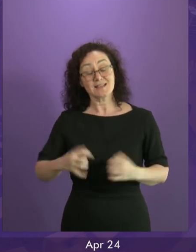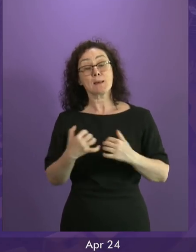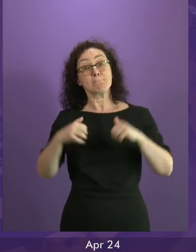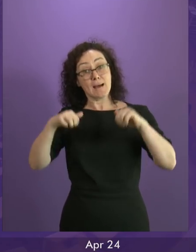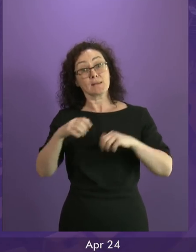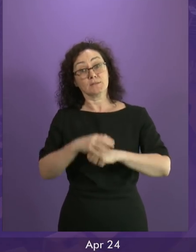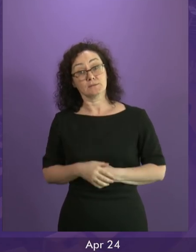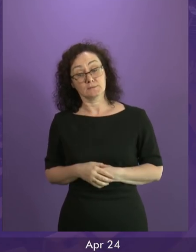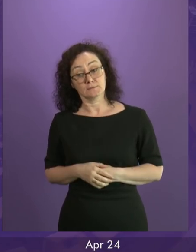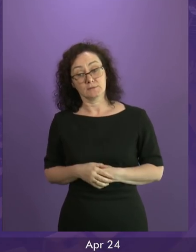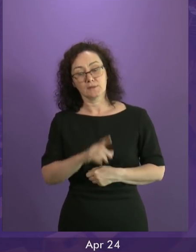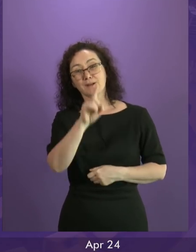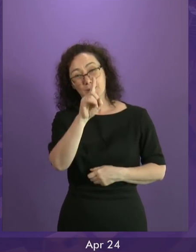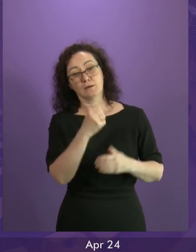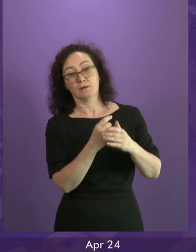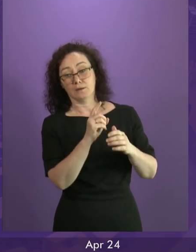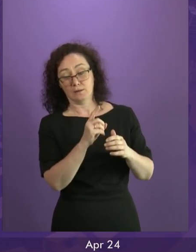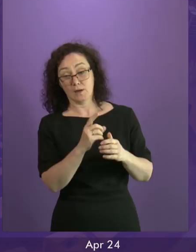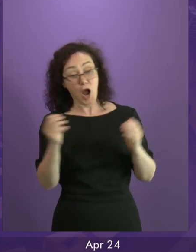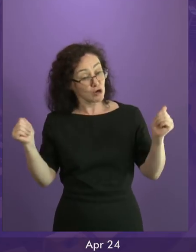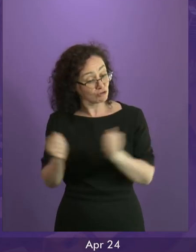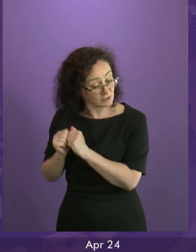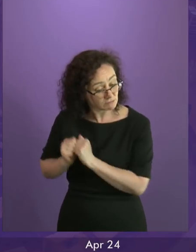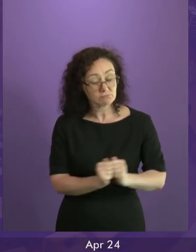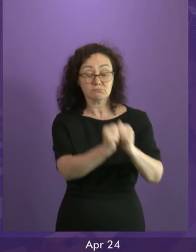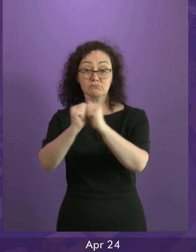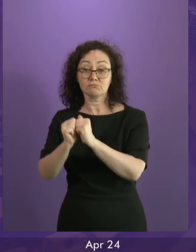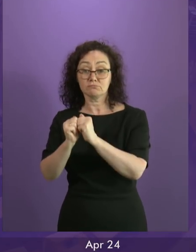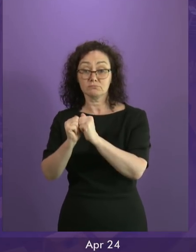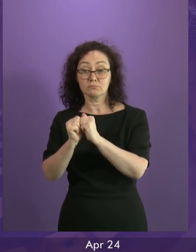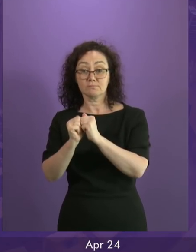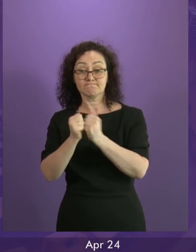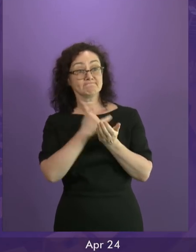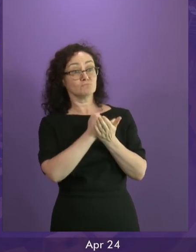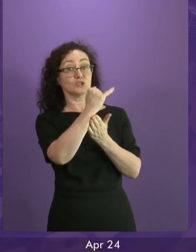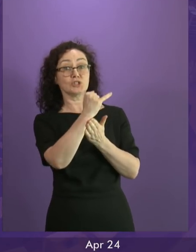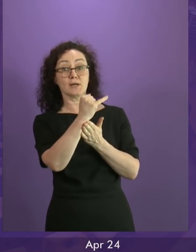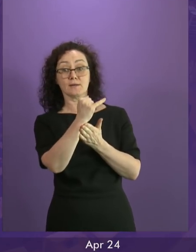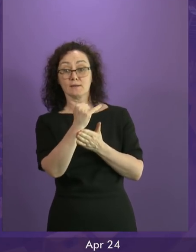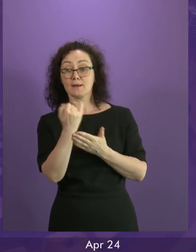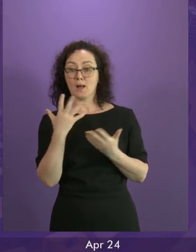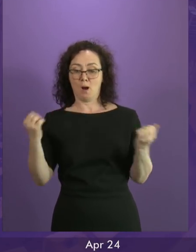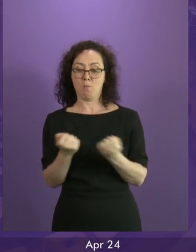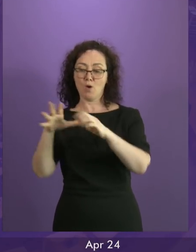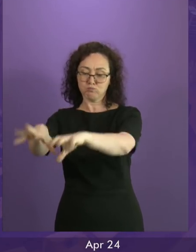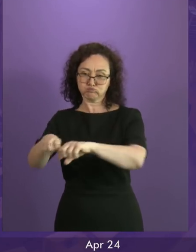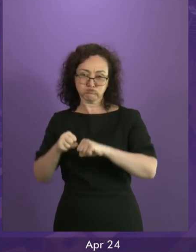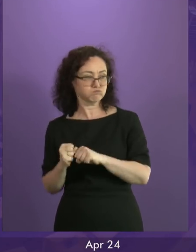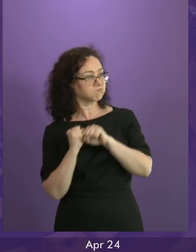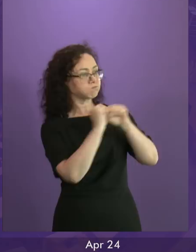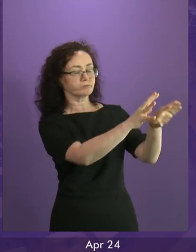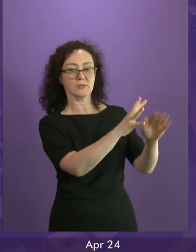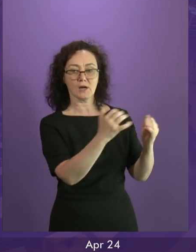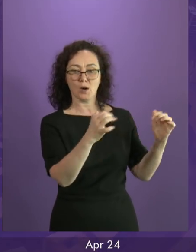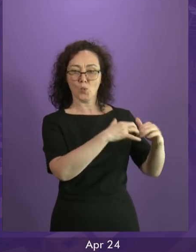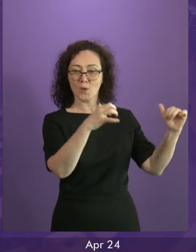Tories, was unanimous in opposing that Brexit power grab. So I take the view that we should have more